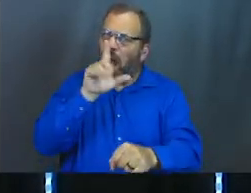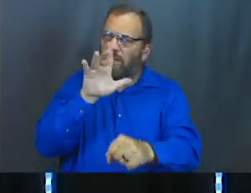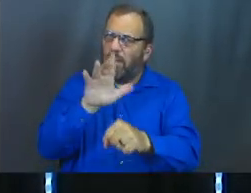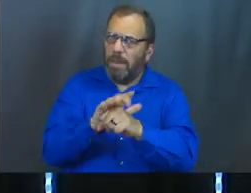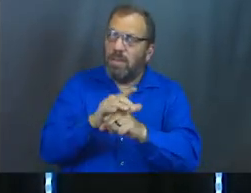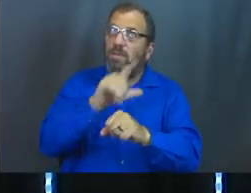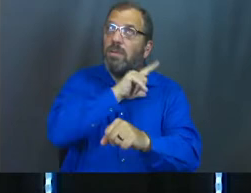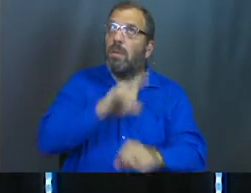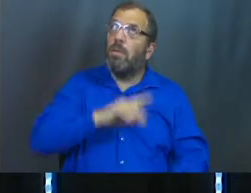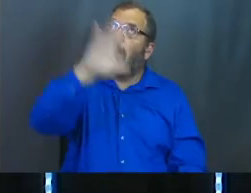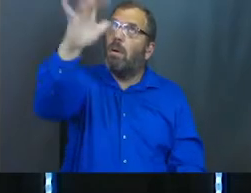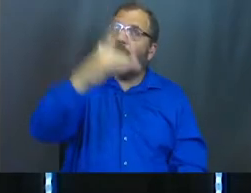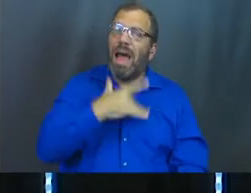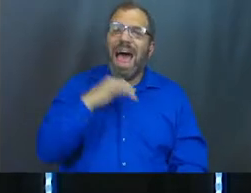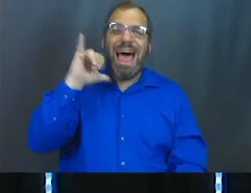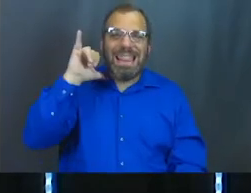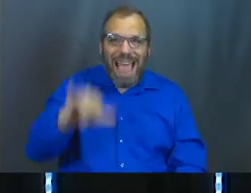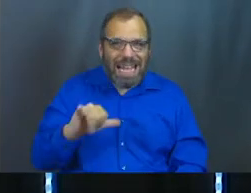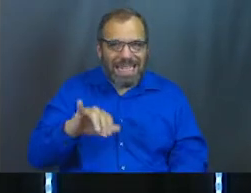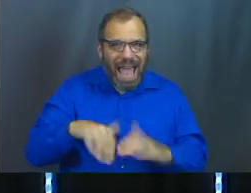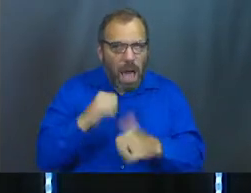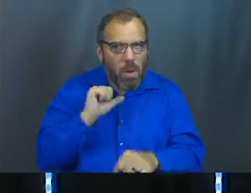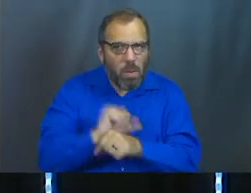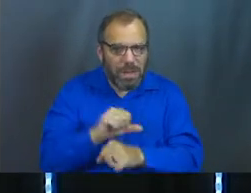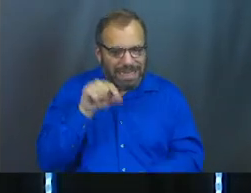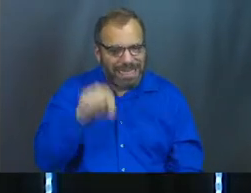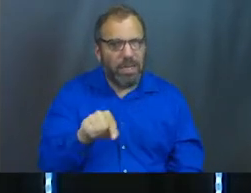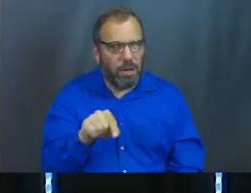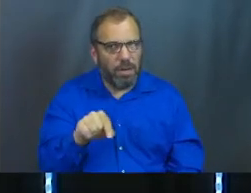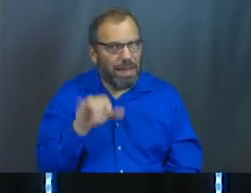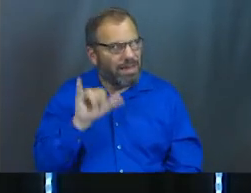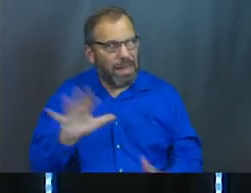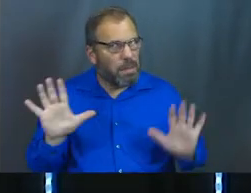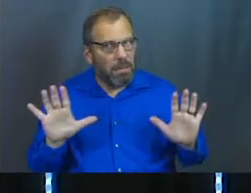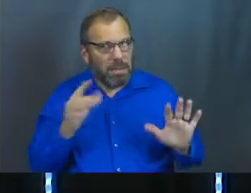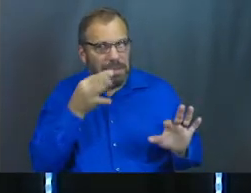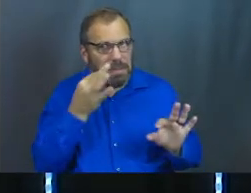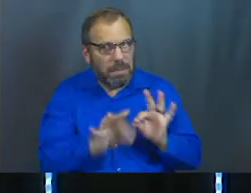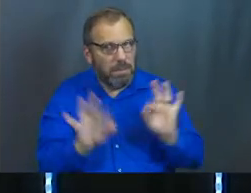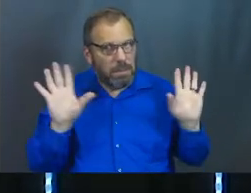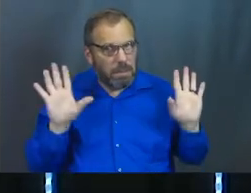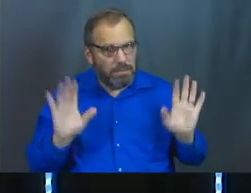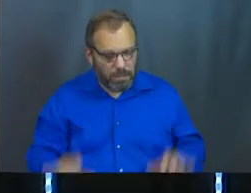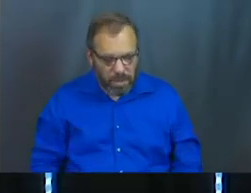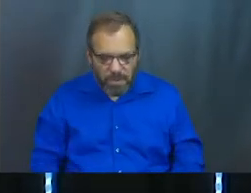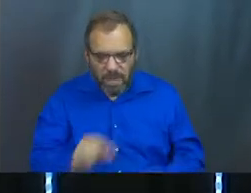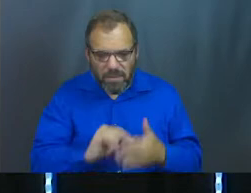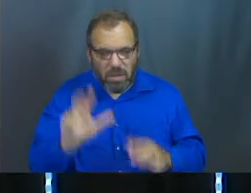from the Lord, because that's the way this works. Amen? It's the way this works. Verse 33.